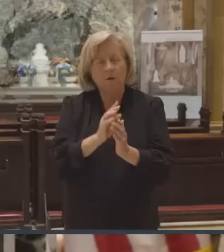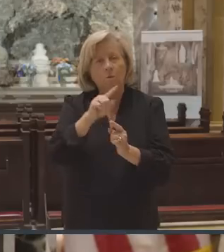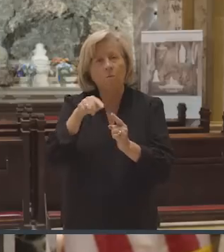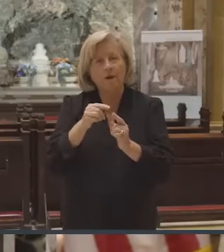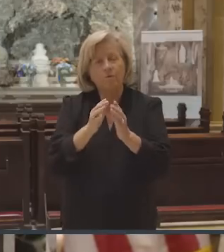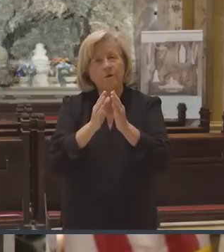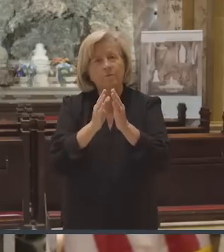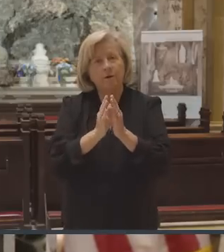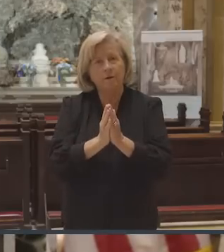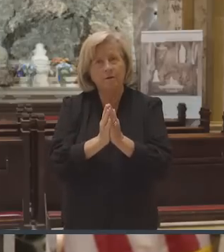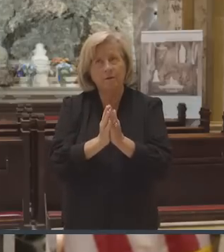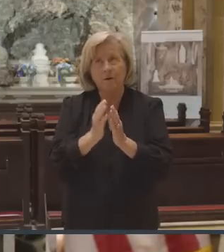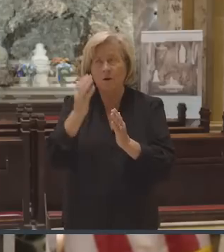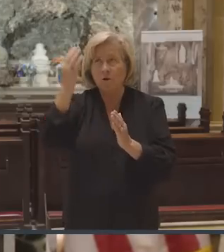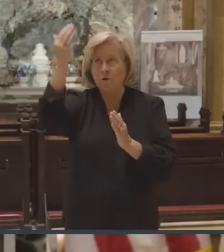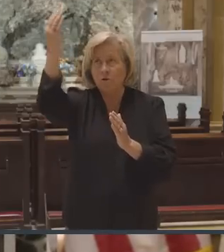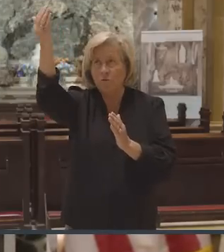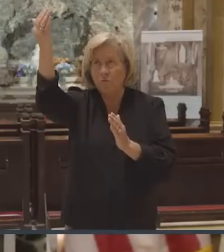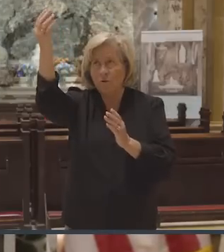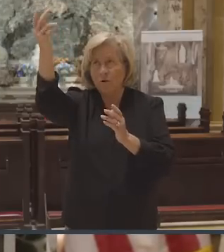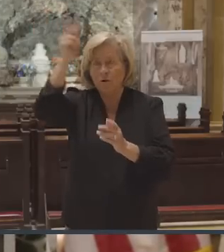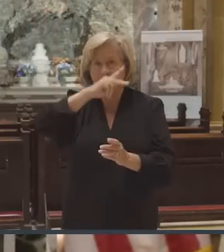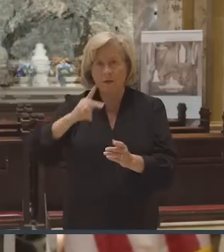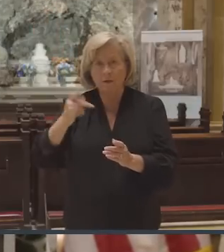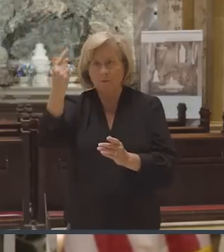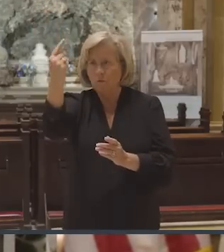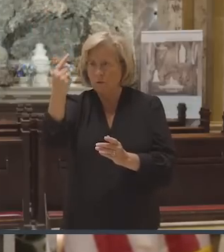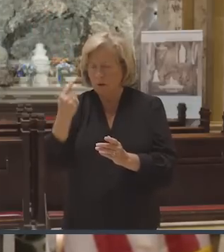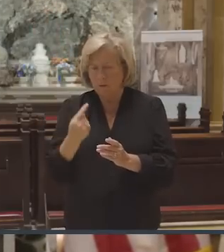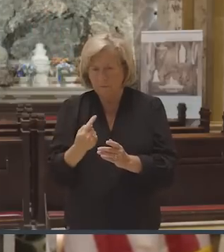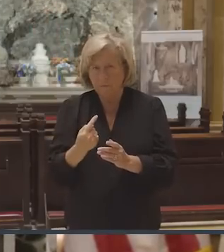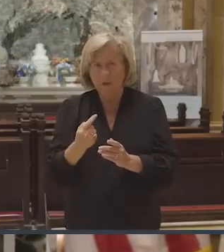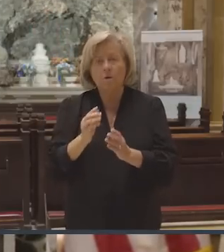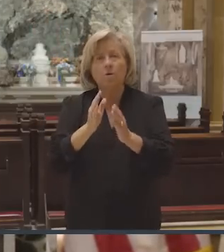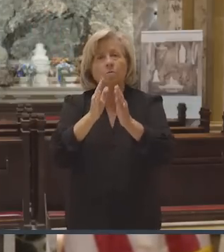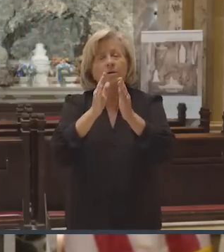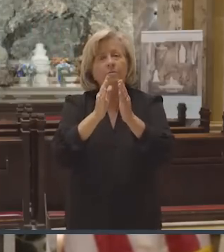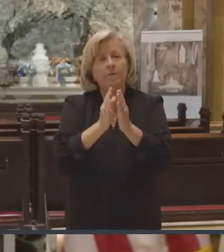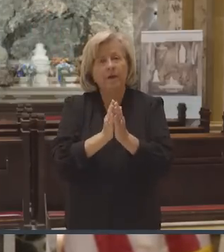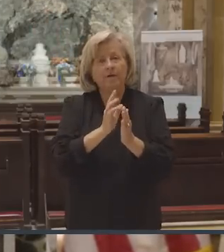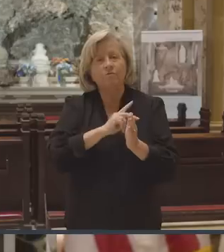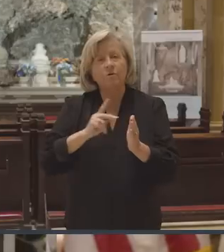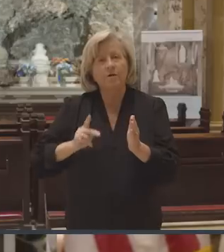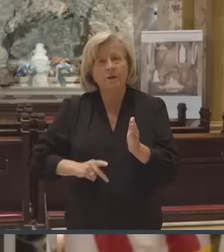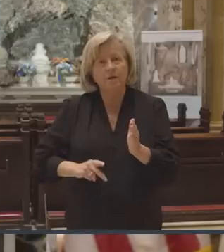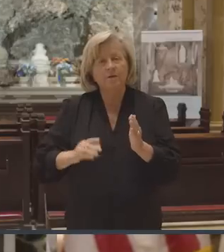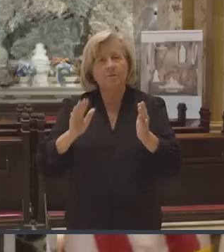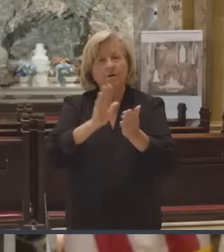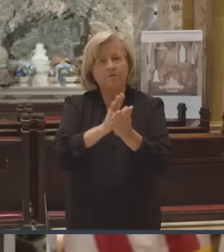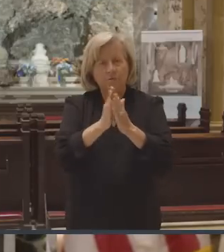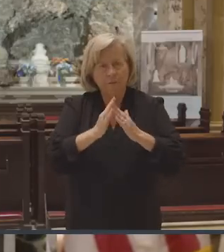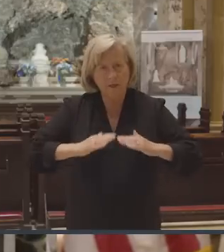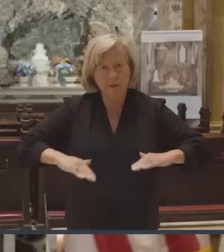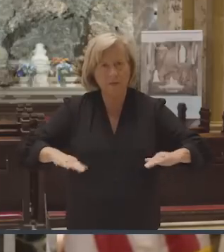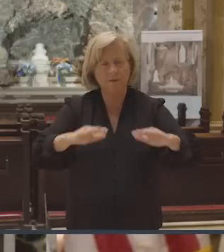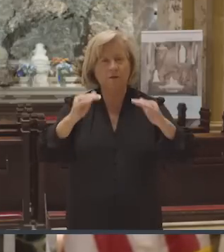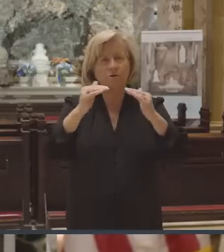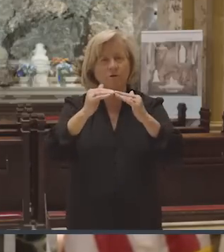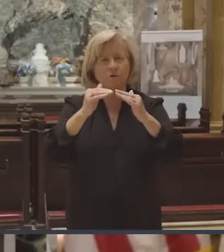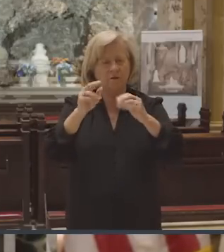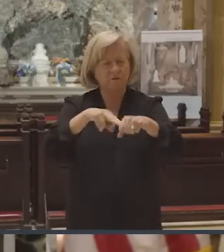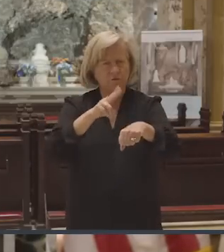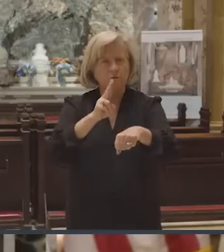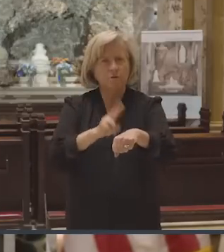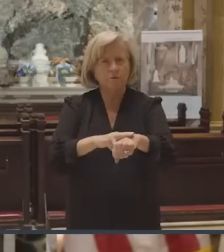pray, Thy kingdom come. We pray for a kingdom of peace and justice, of course. But we